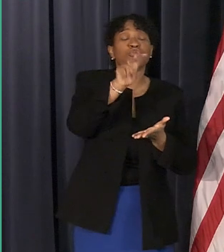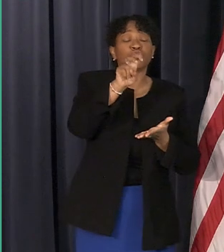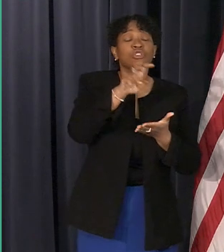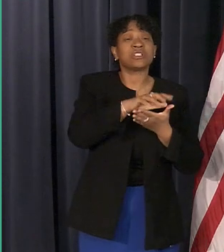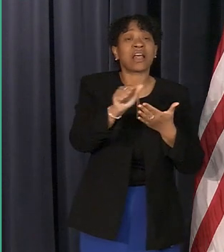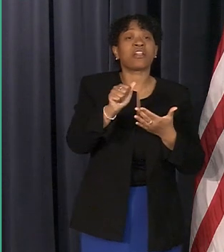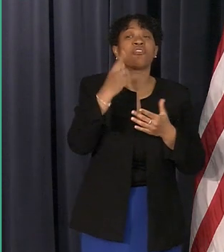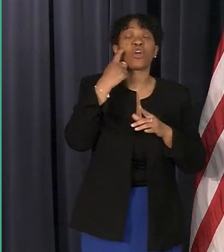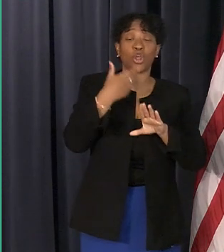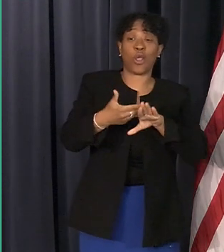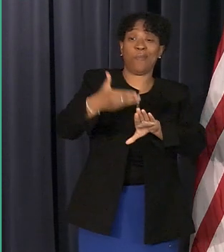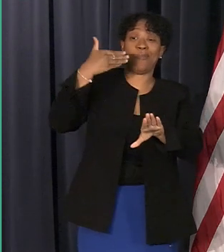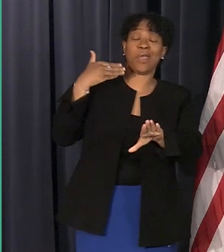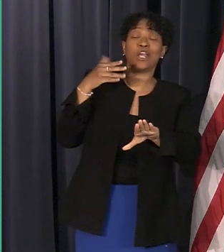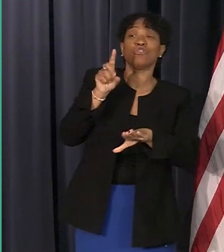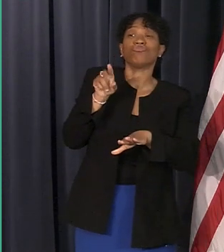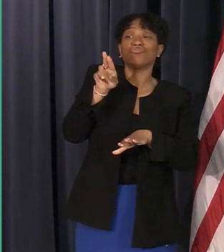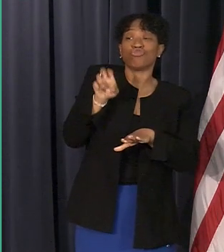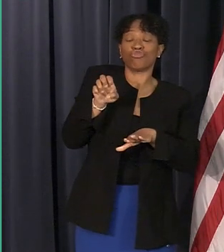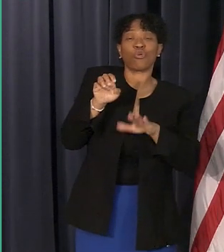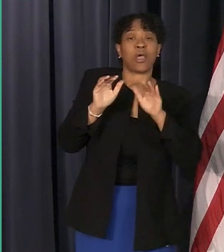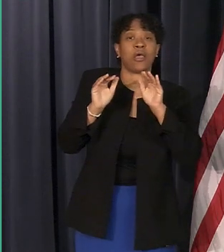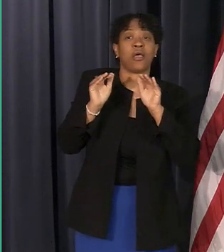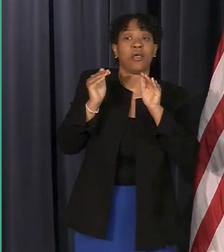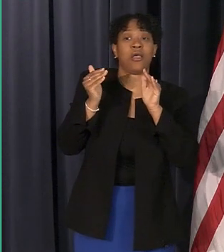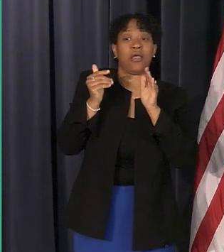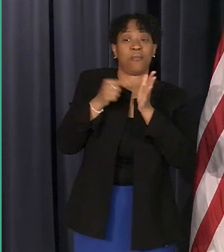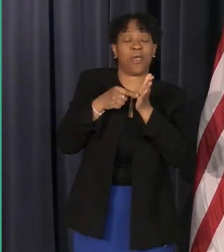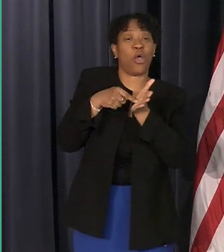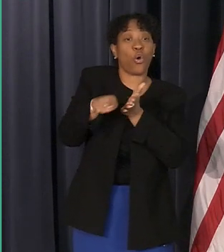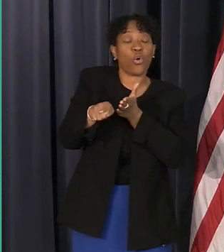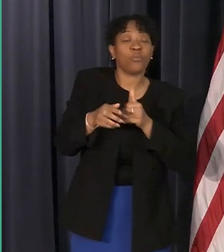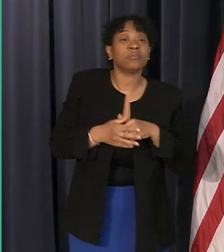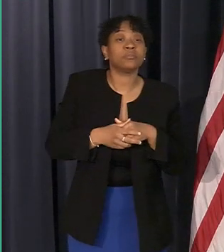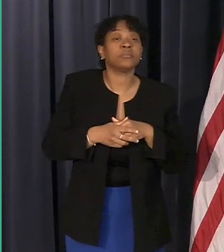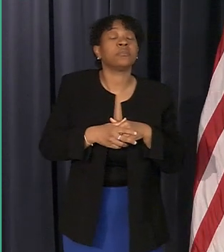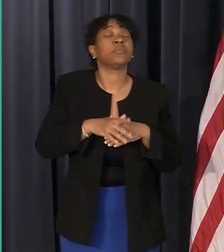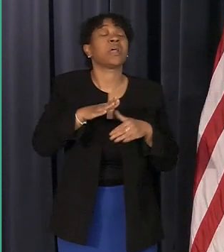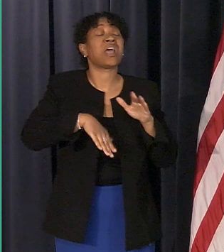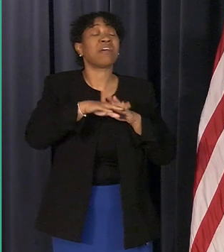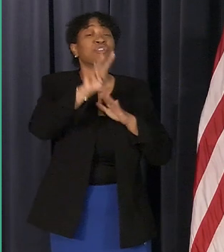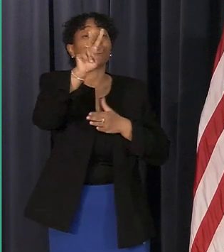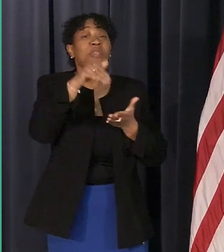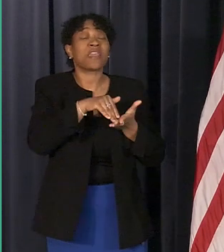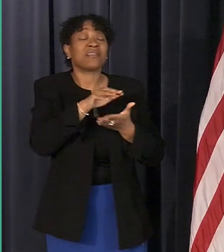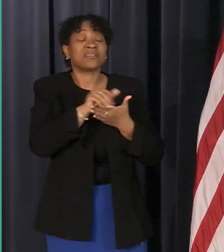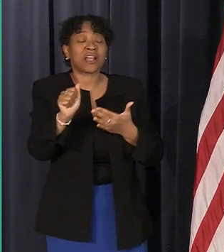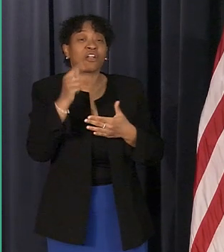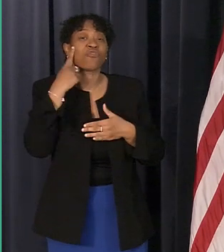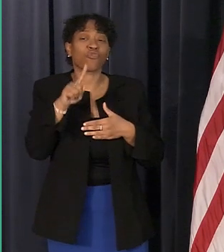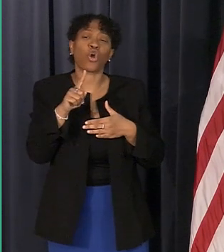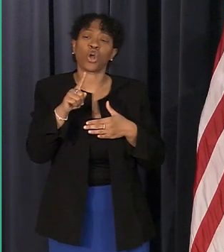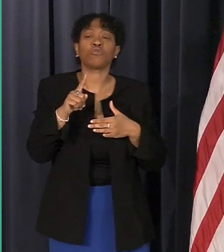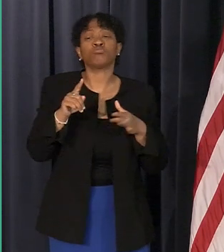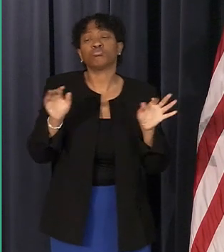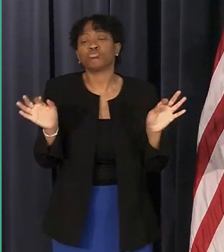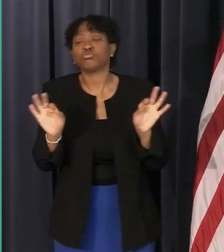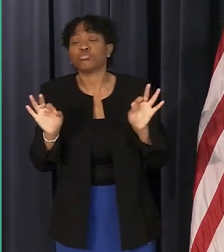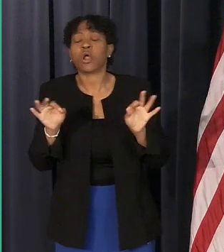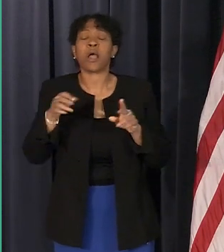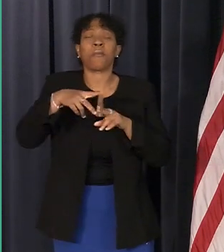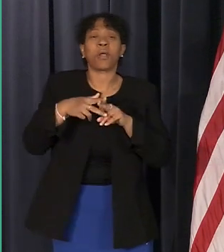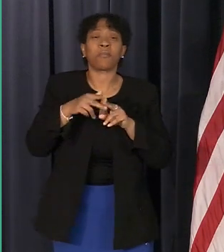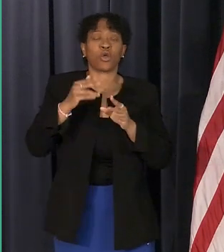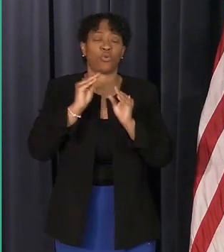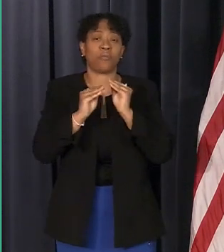past due balance and up to two thousand dollars in minor plumbing repairs if you're